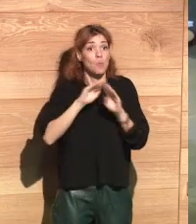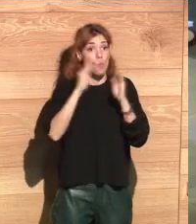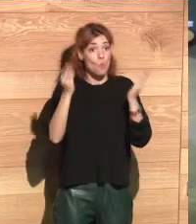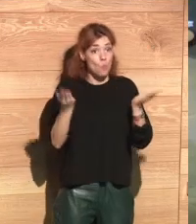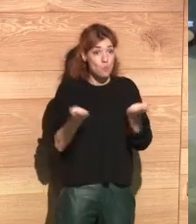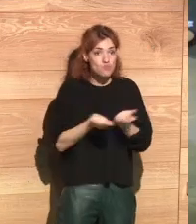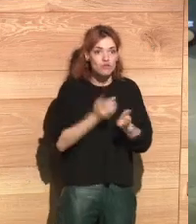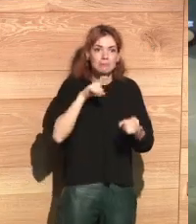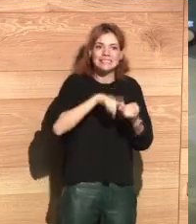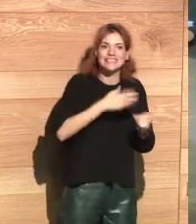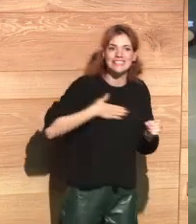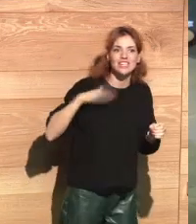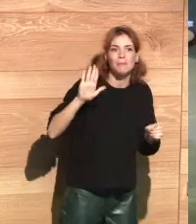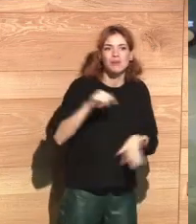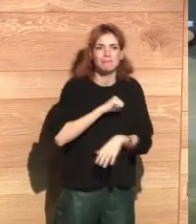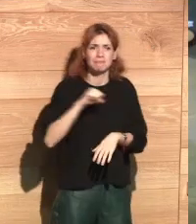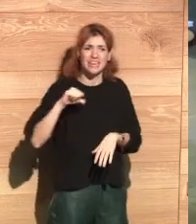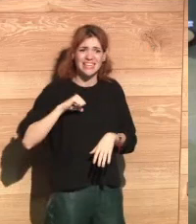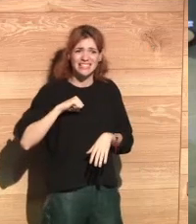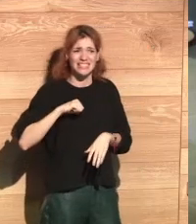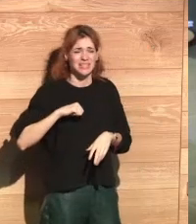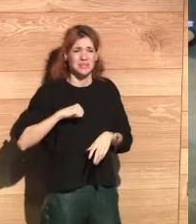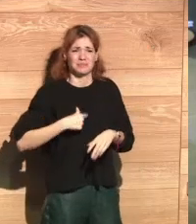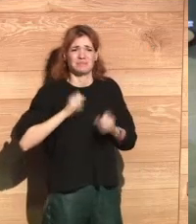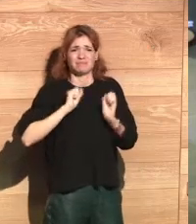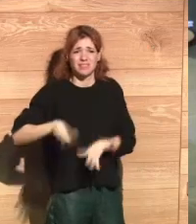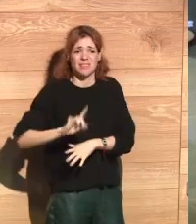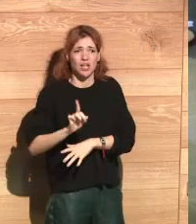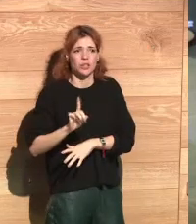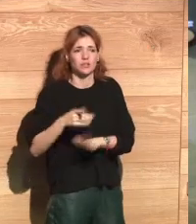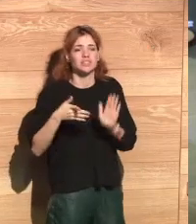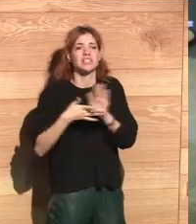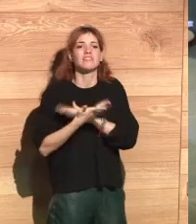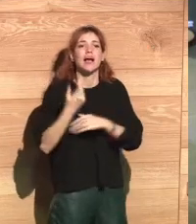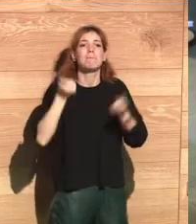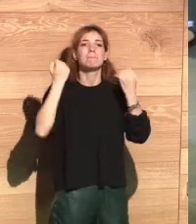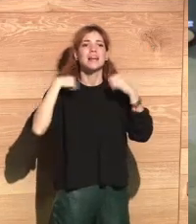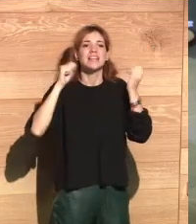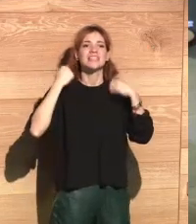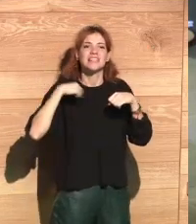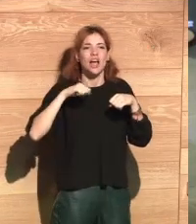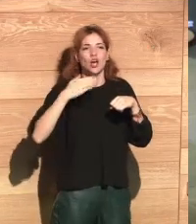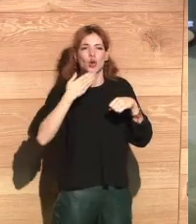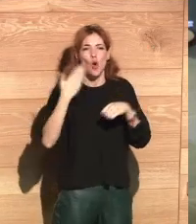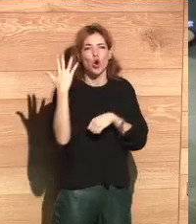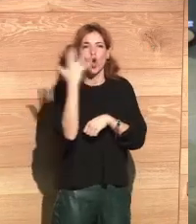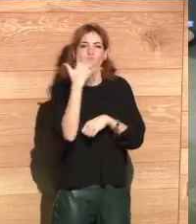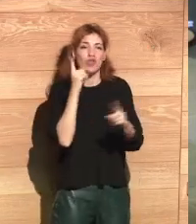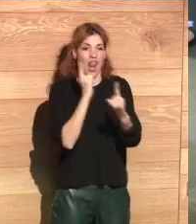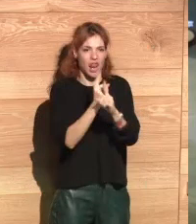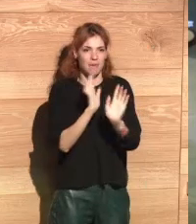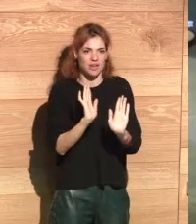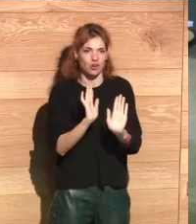need of belonging. And so when she wanted to belong to this world, but at the same time,